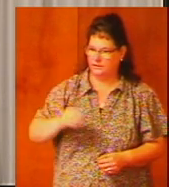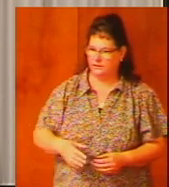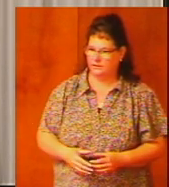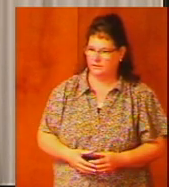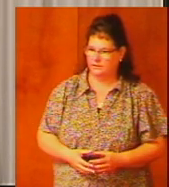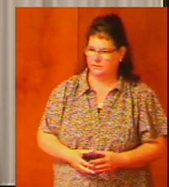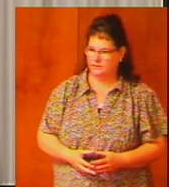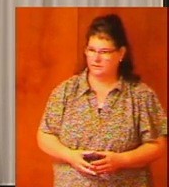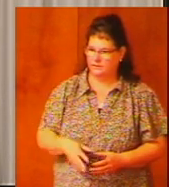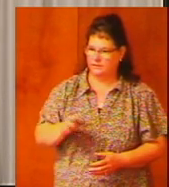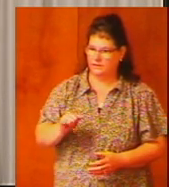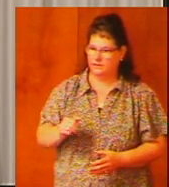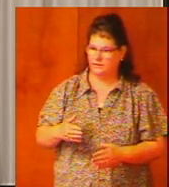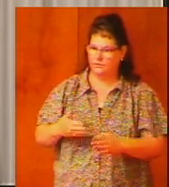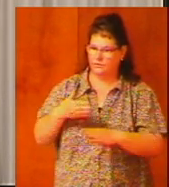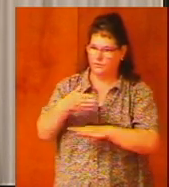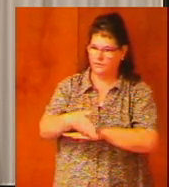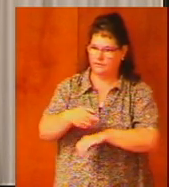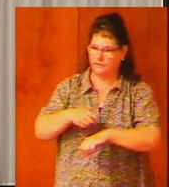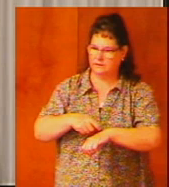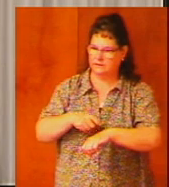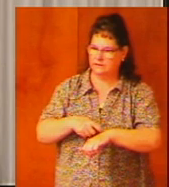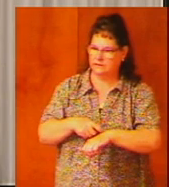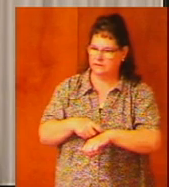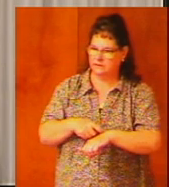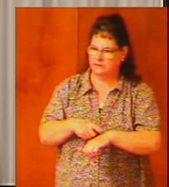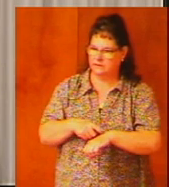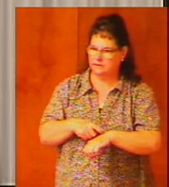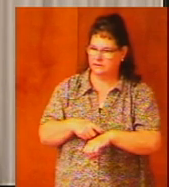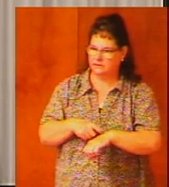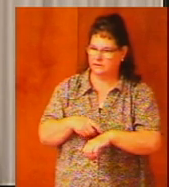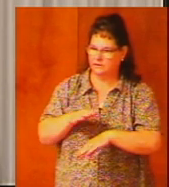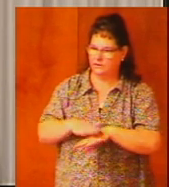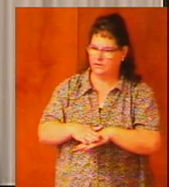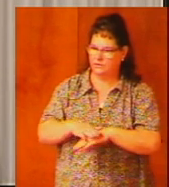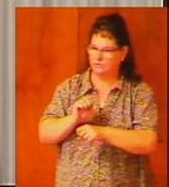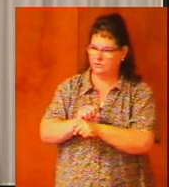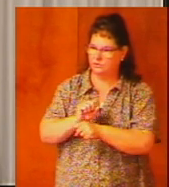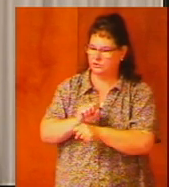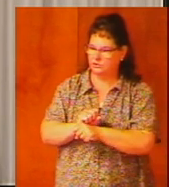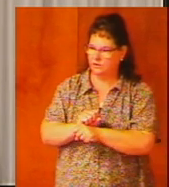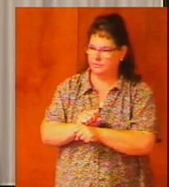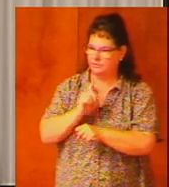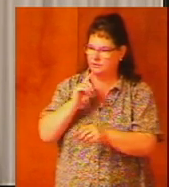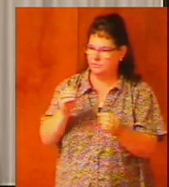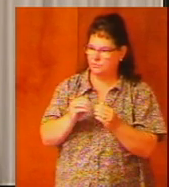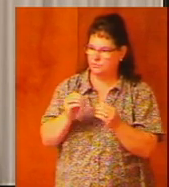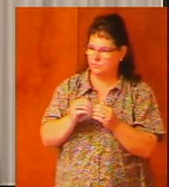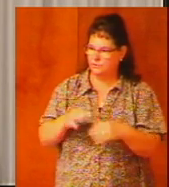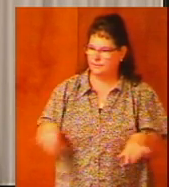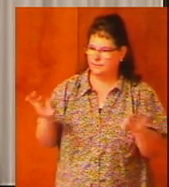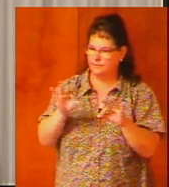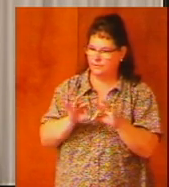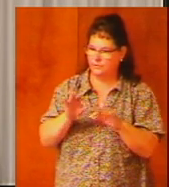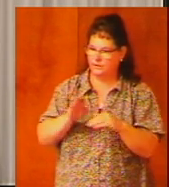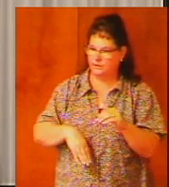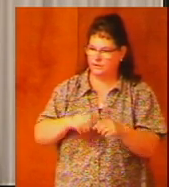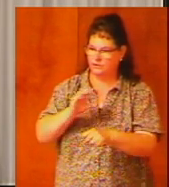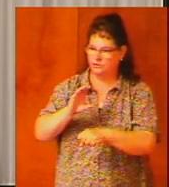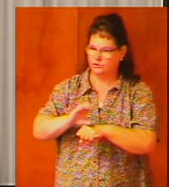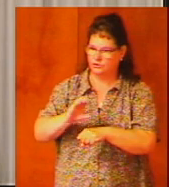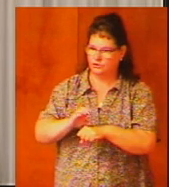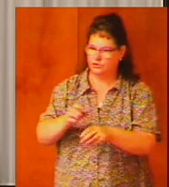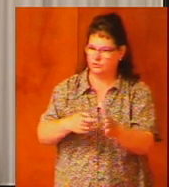that overtime on the job is more important than church